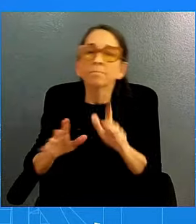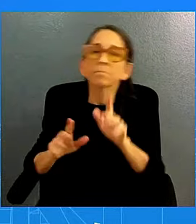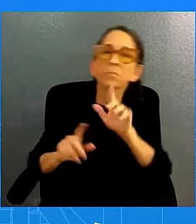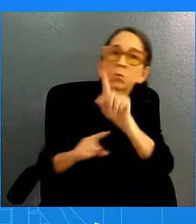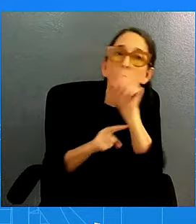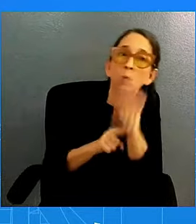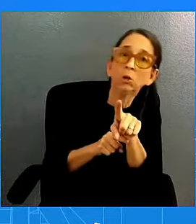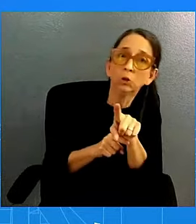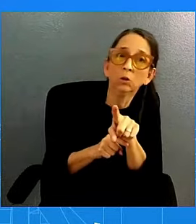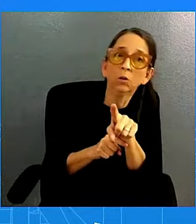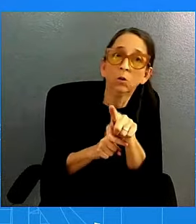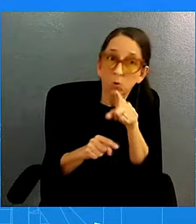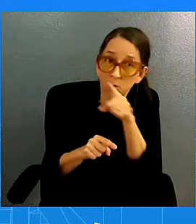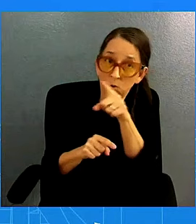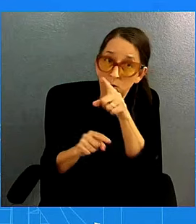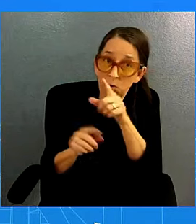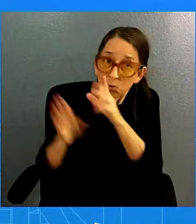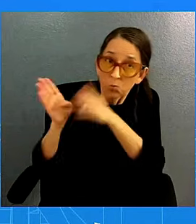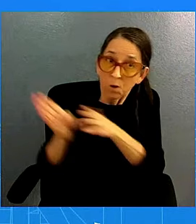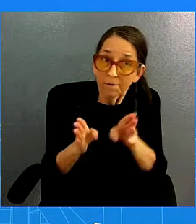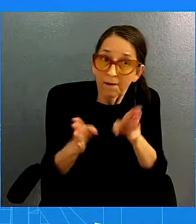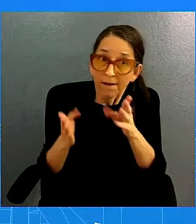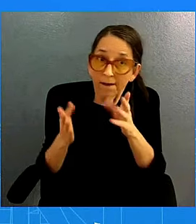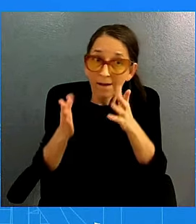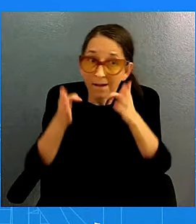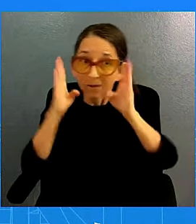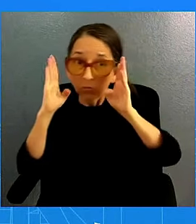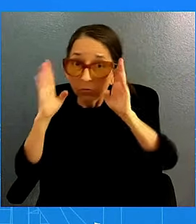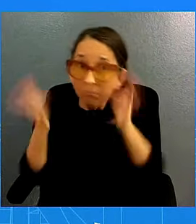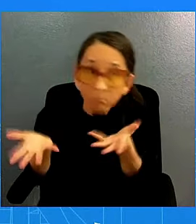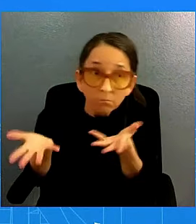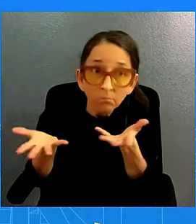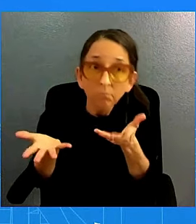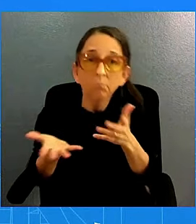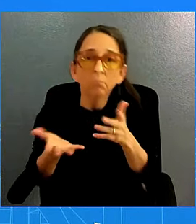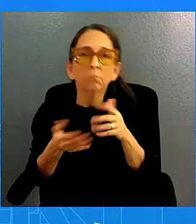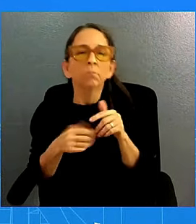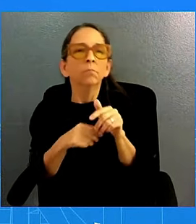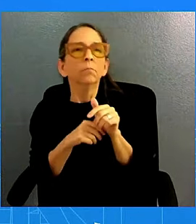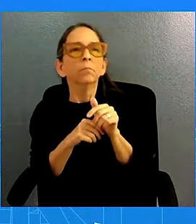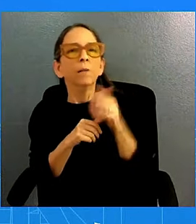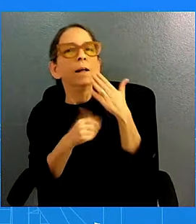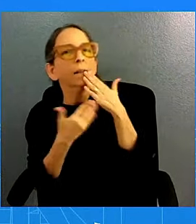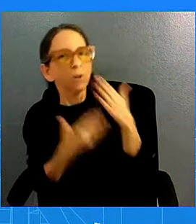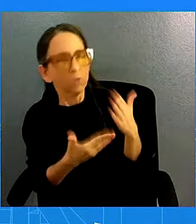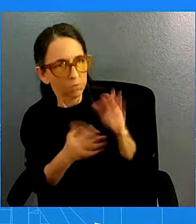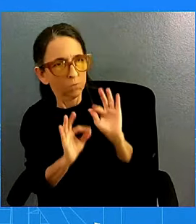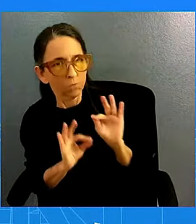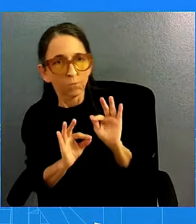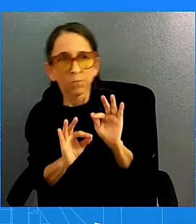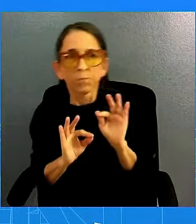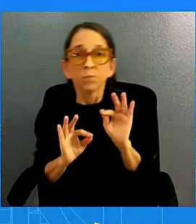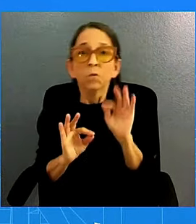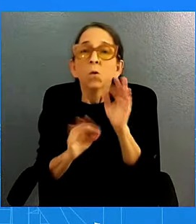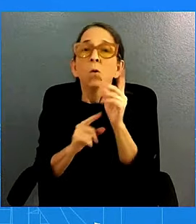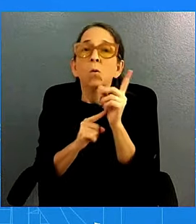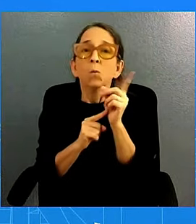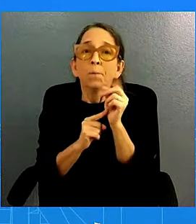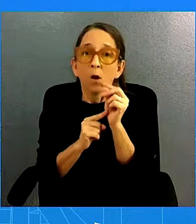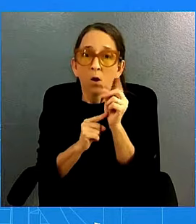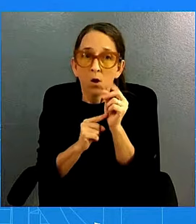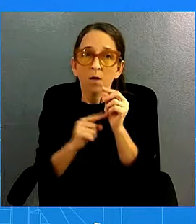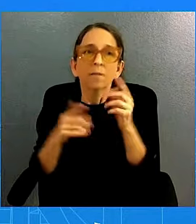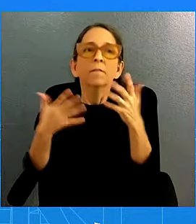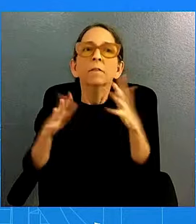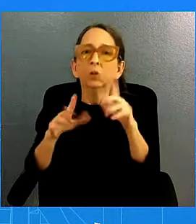Okay. Thanks, Admiral. Appreciate that. Okay. I just have one last thing, and then we'll get to questions. So, as we announced this morning,